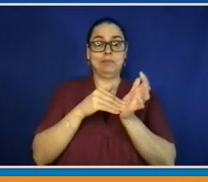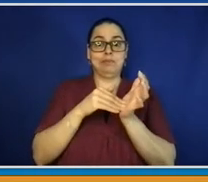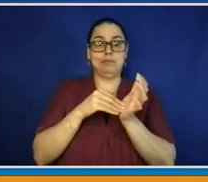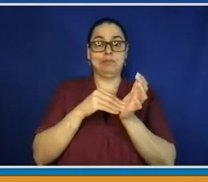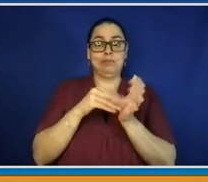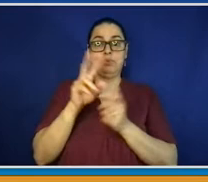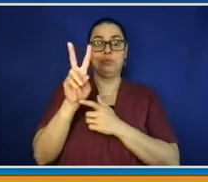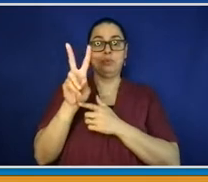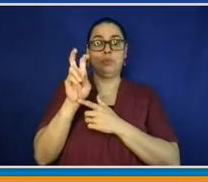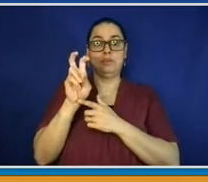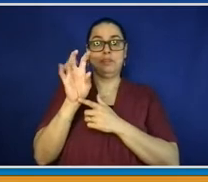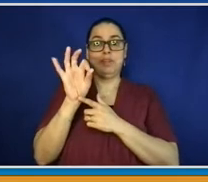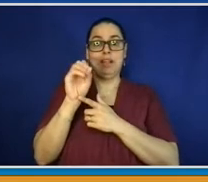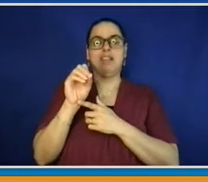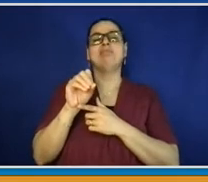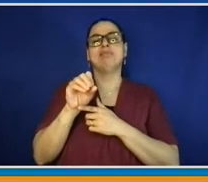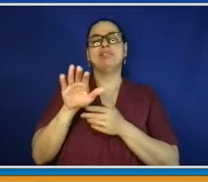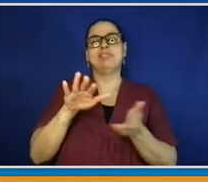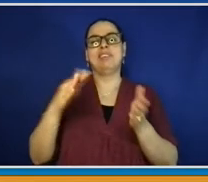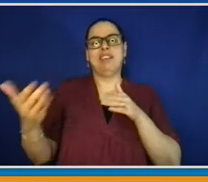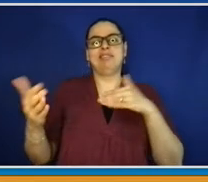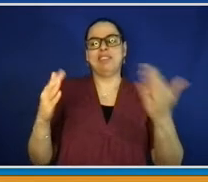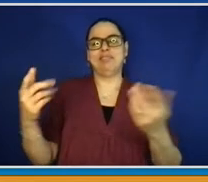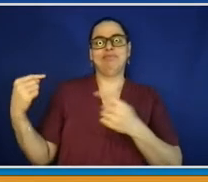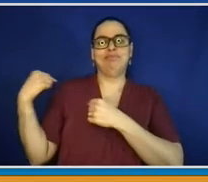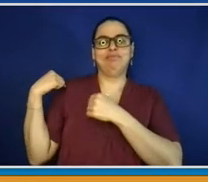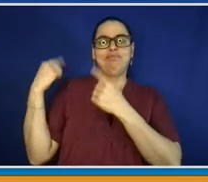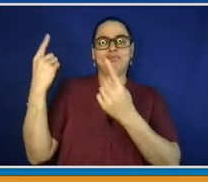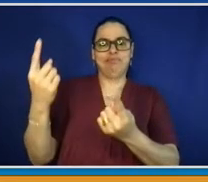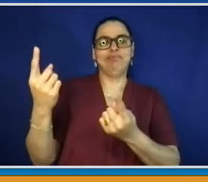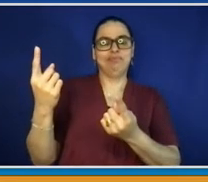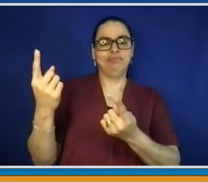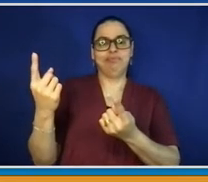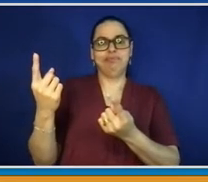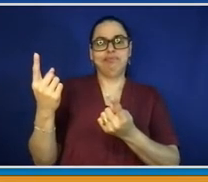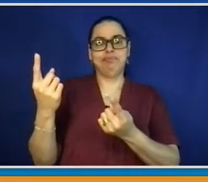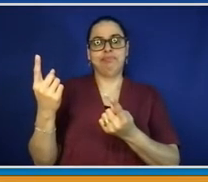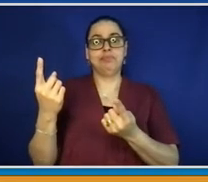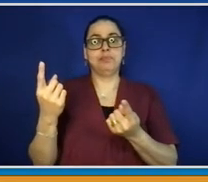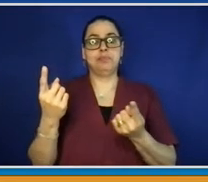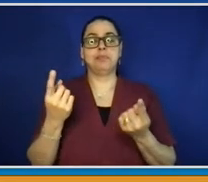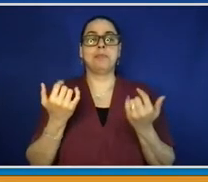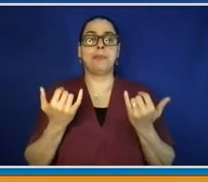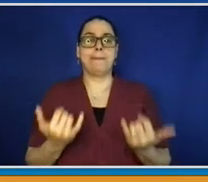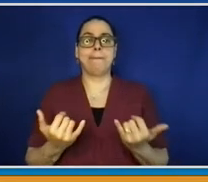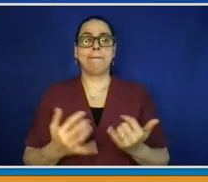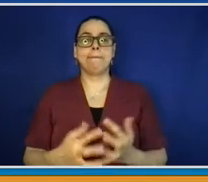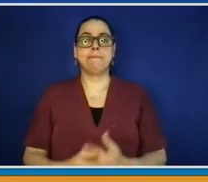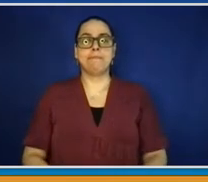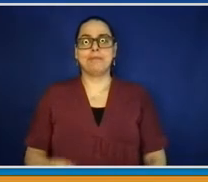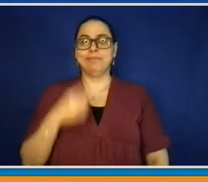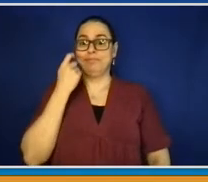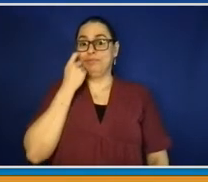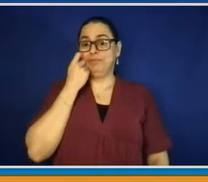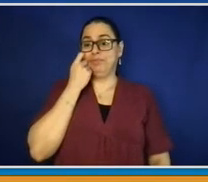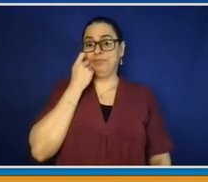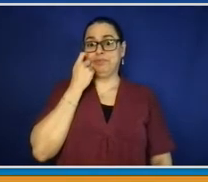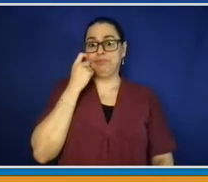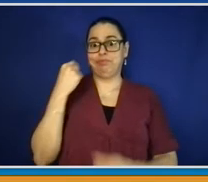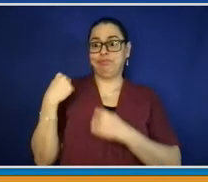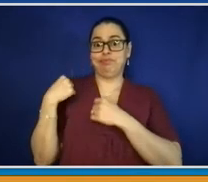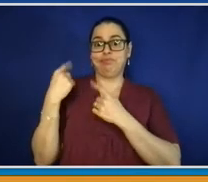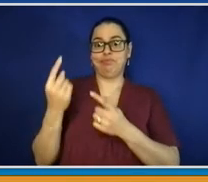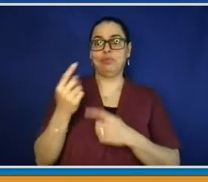and in the last couple of nights, we've had nights of two individuals passing away. Prior to that, we had gone almost a week without any fatalities,